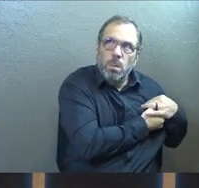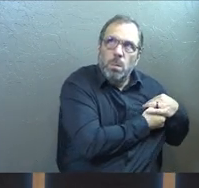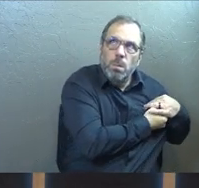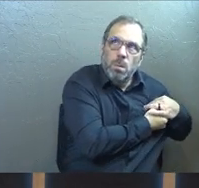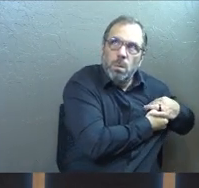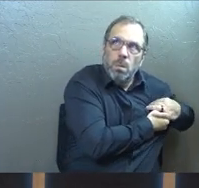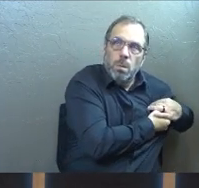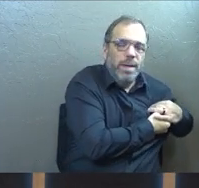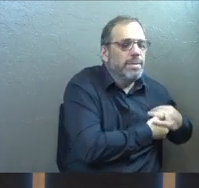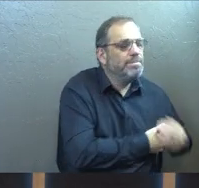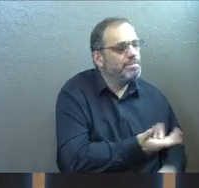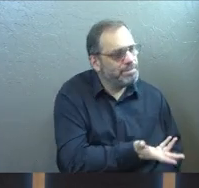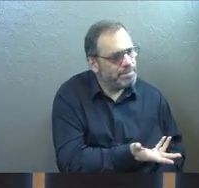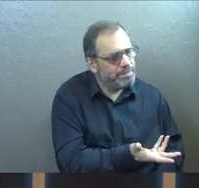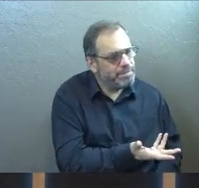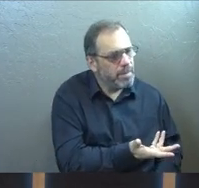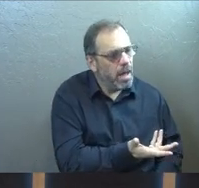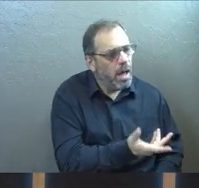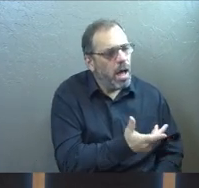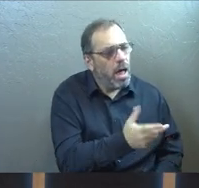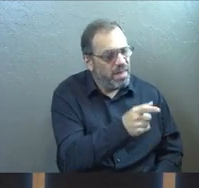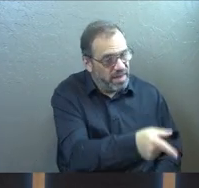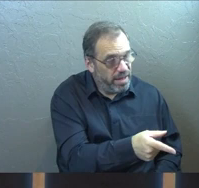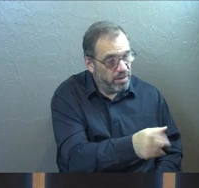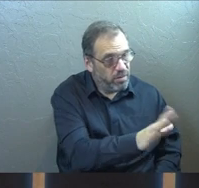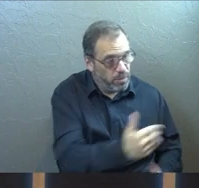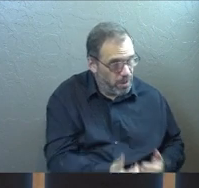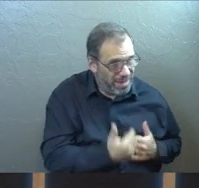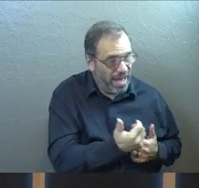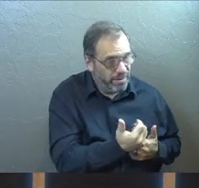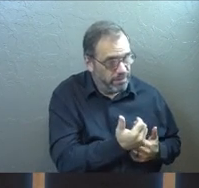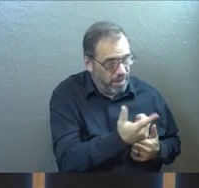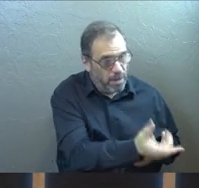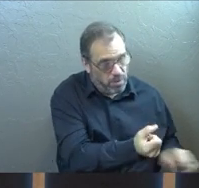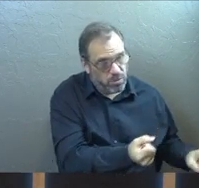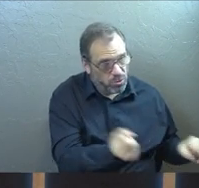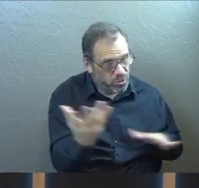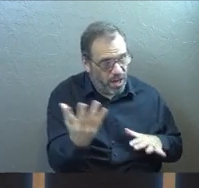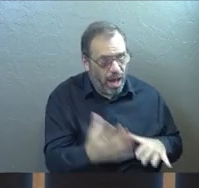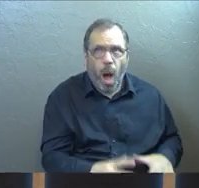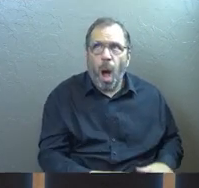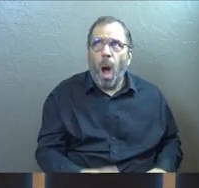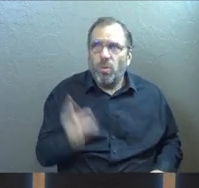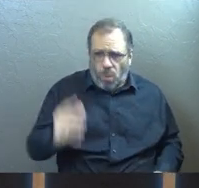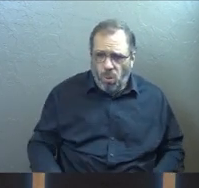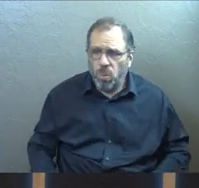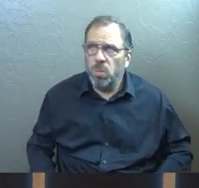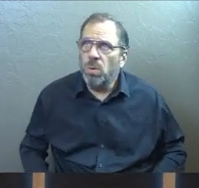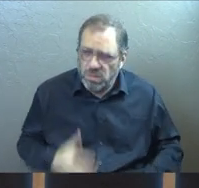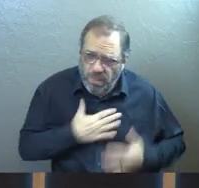When God comes and says, I'm going to remove this from your life, we get upset.